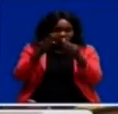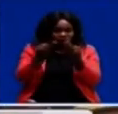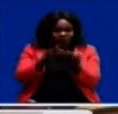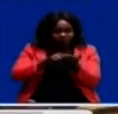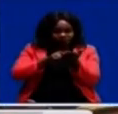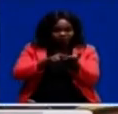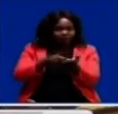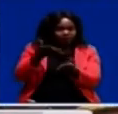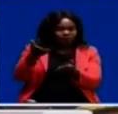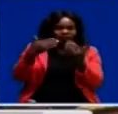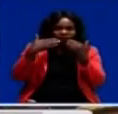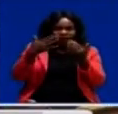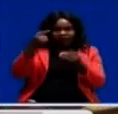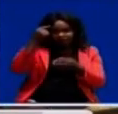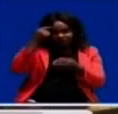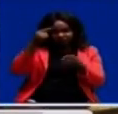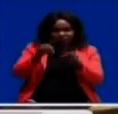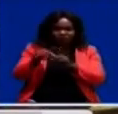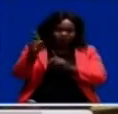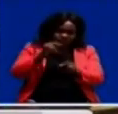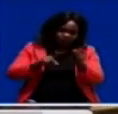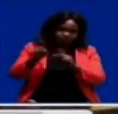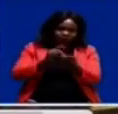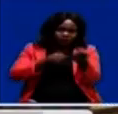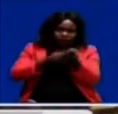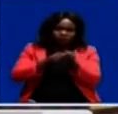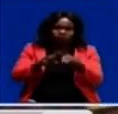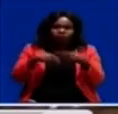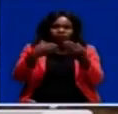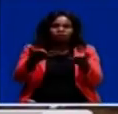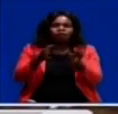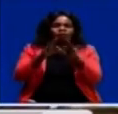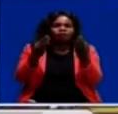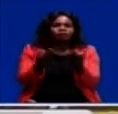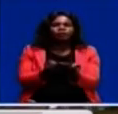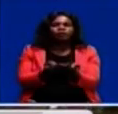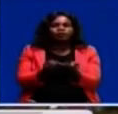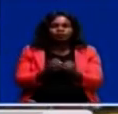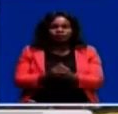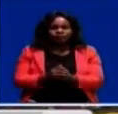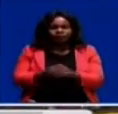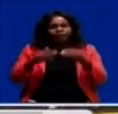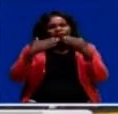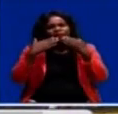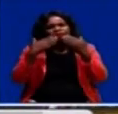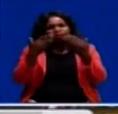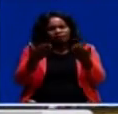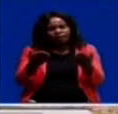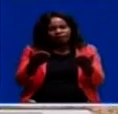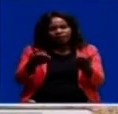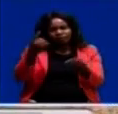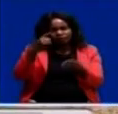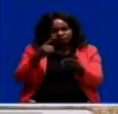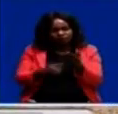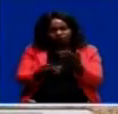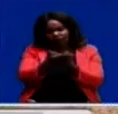Newton Nguni thanked government and well wishes for the support rendered to the family. Thank you for what you